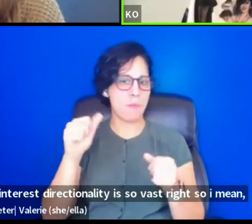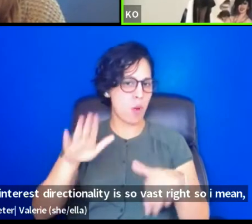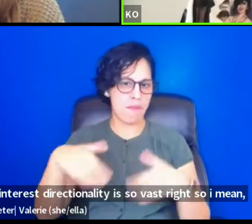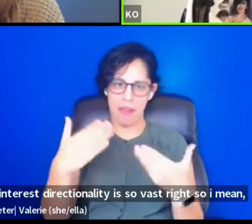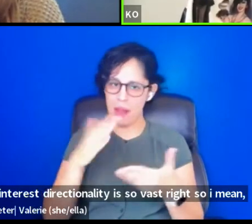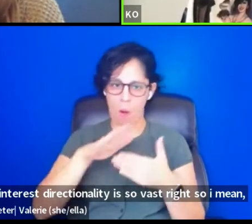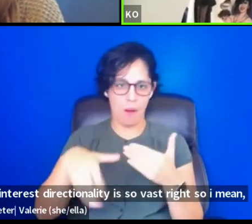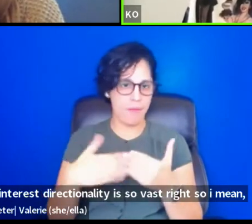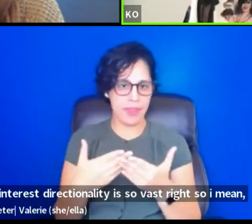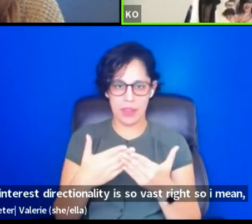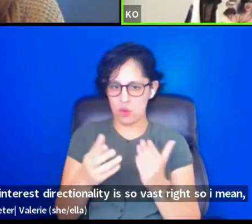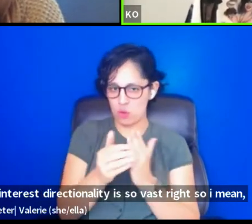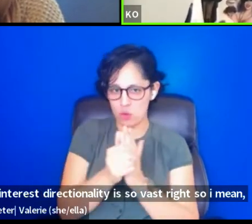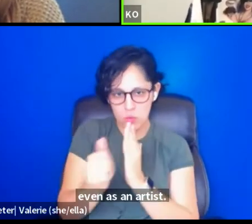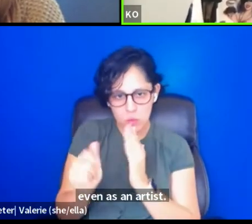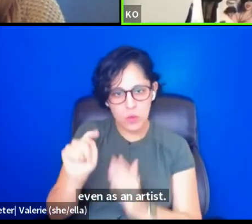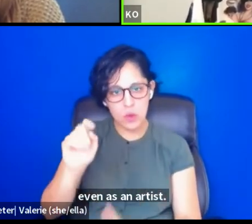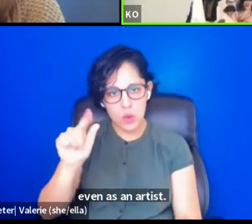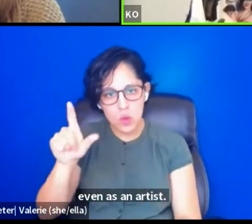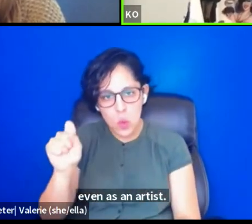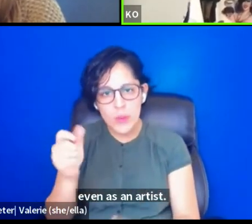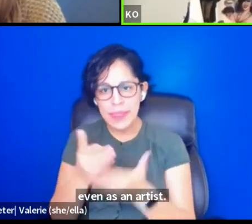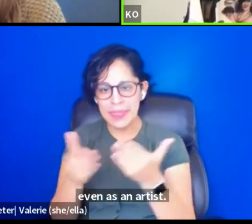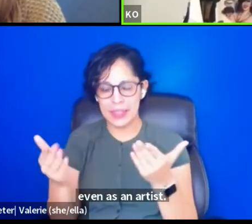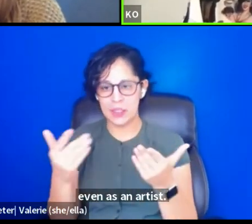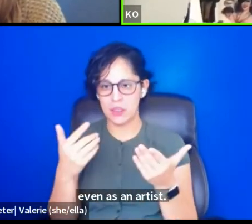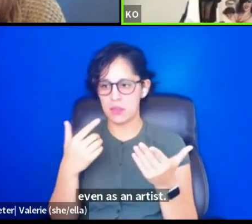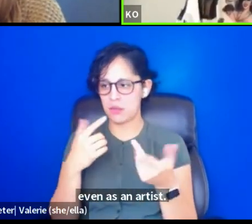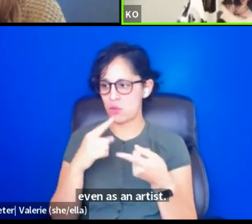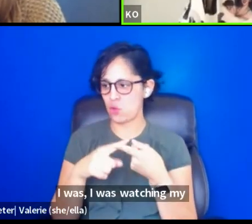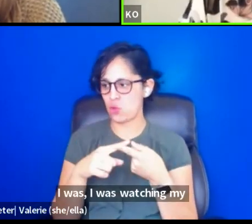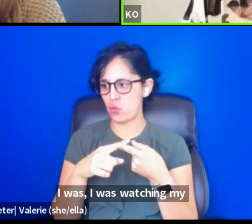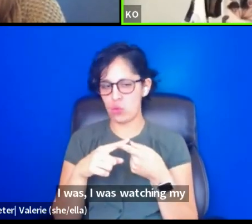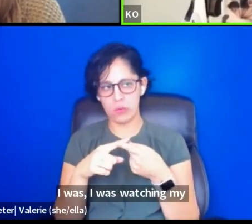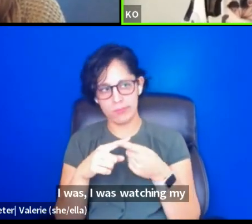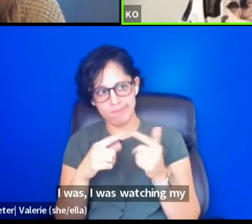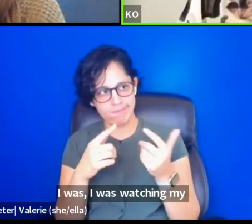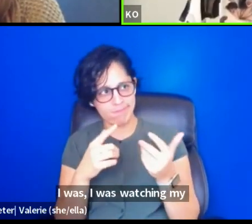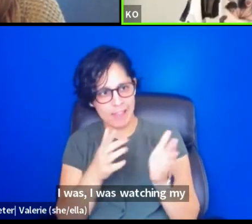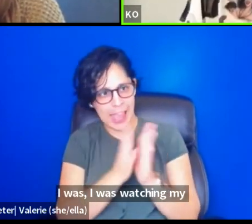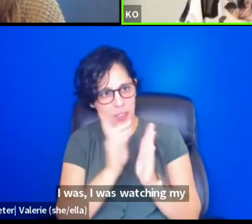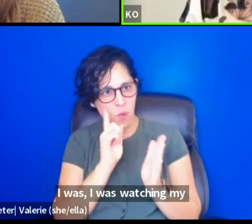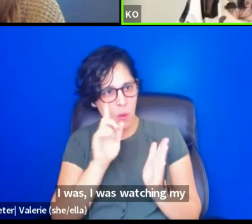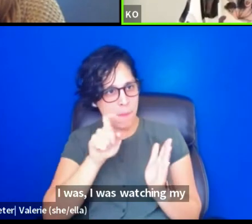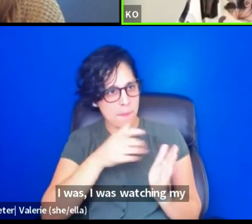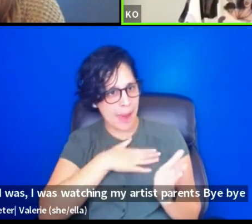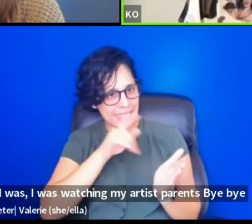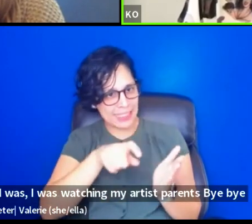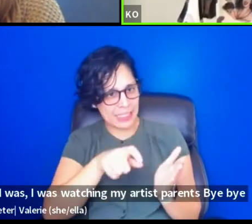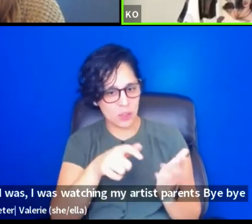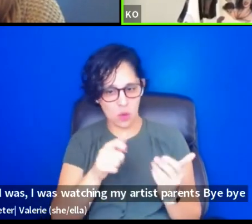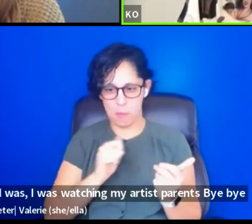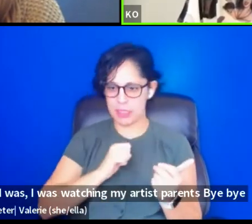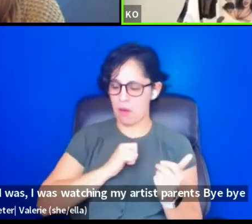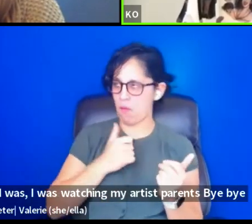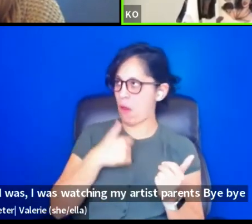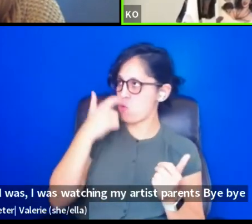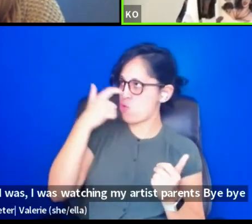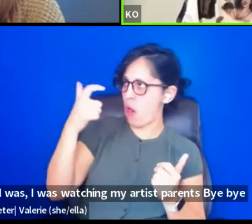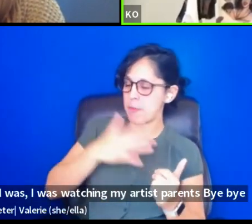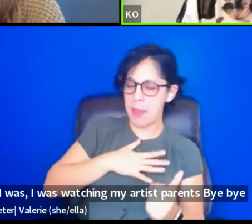artist, I was, I was watching my artist parent fight battles about,